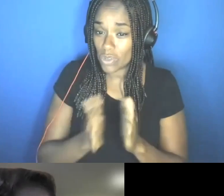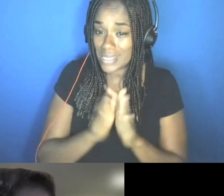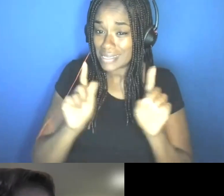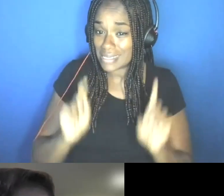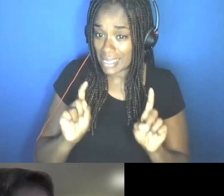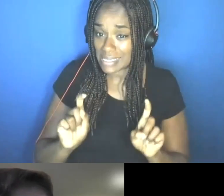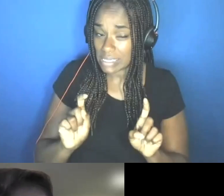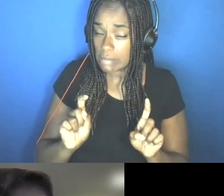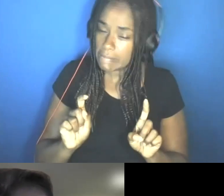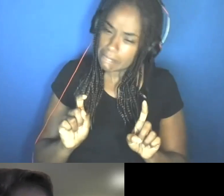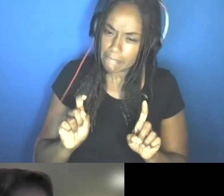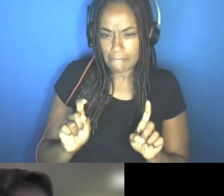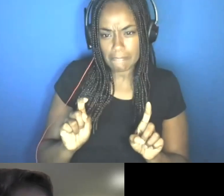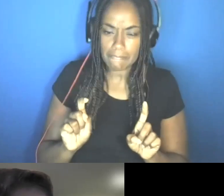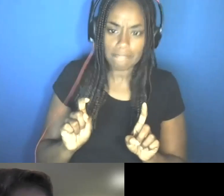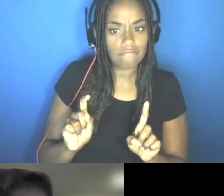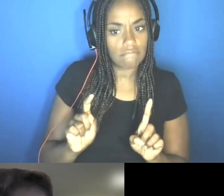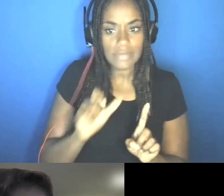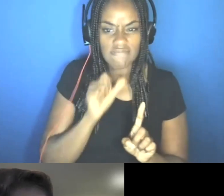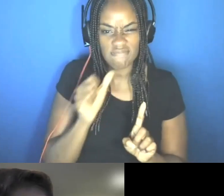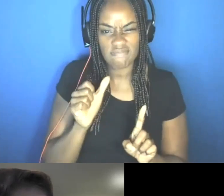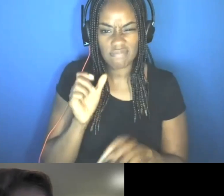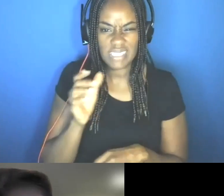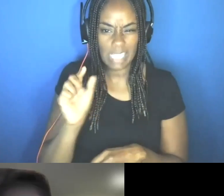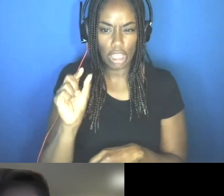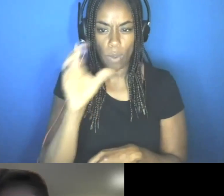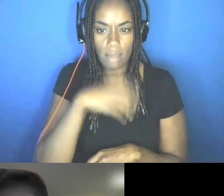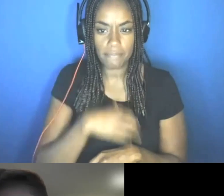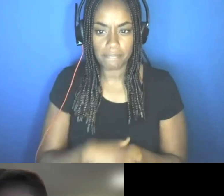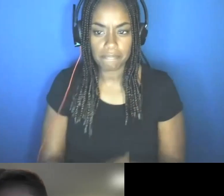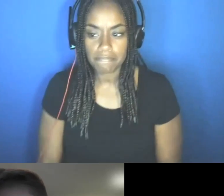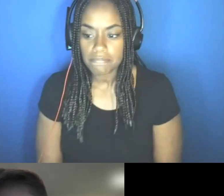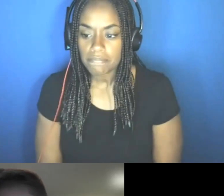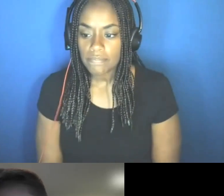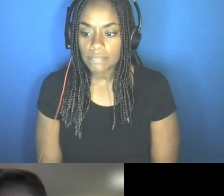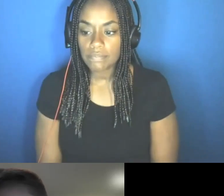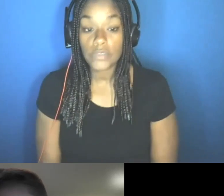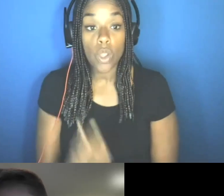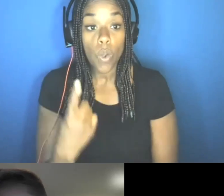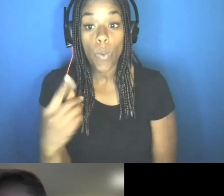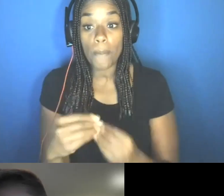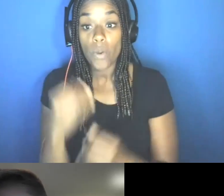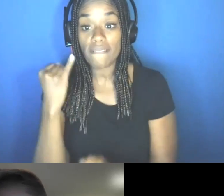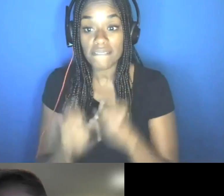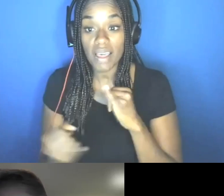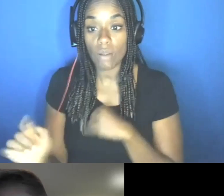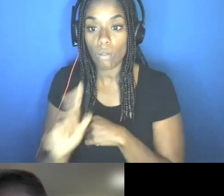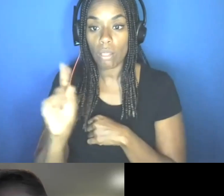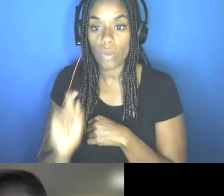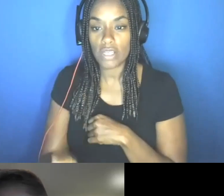that's a little unusual. All right. Thank you very much, Dr. Higa. have one more final question. Um,